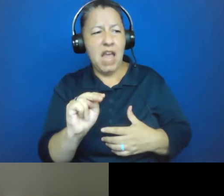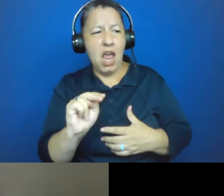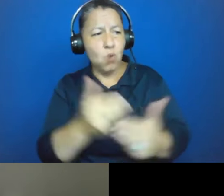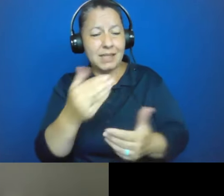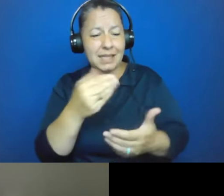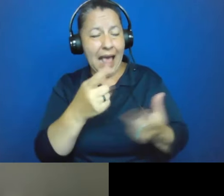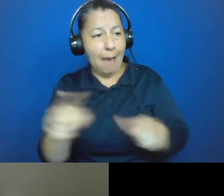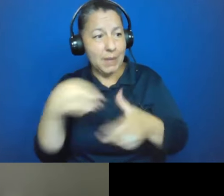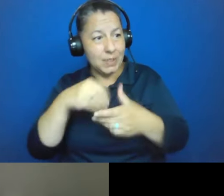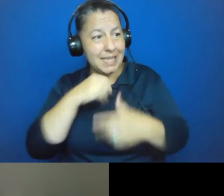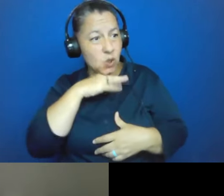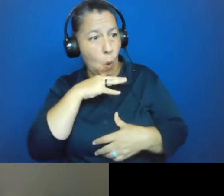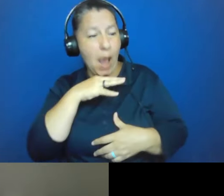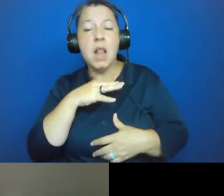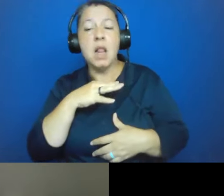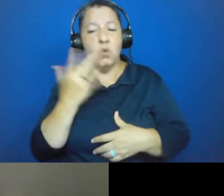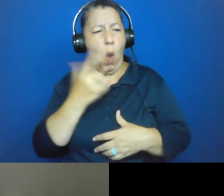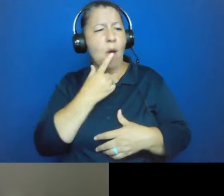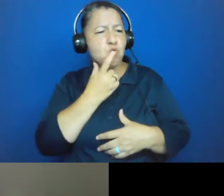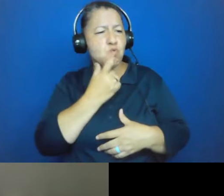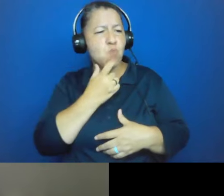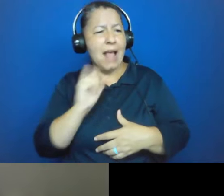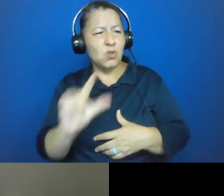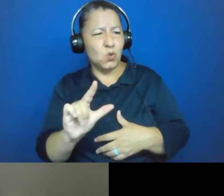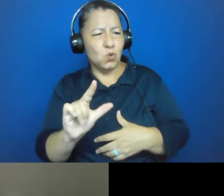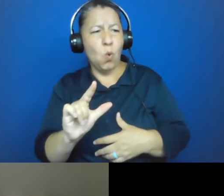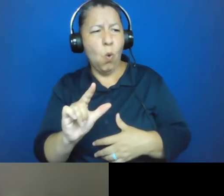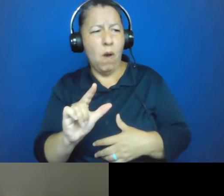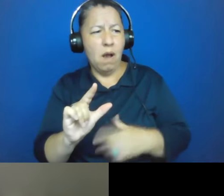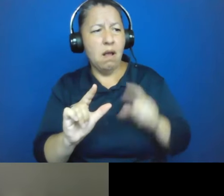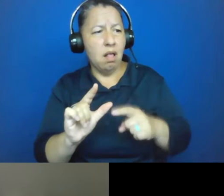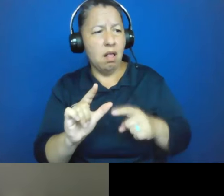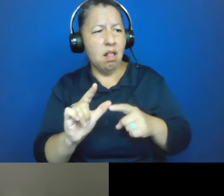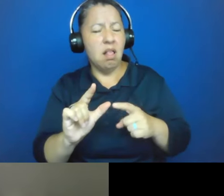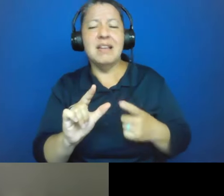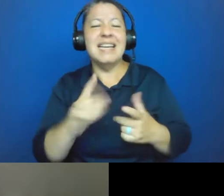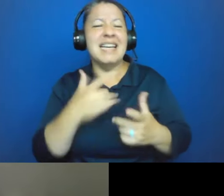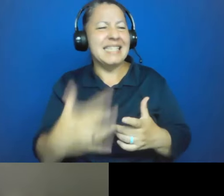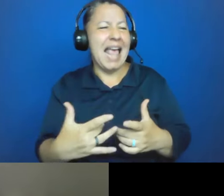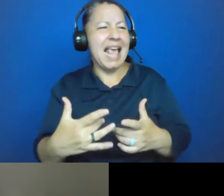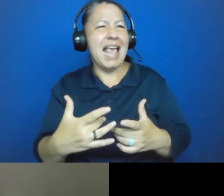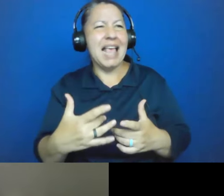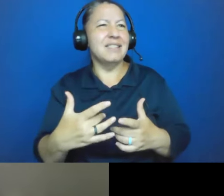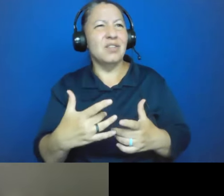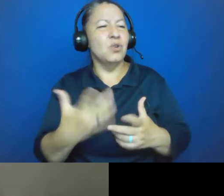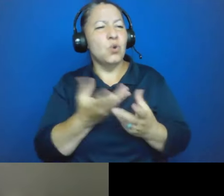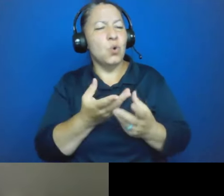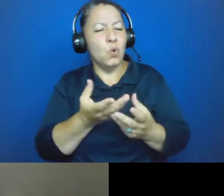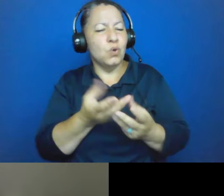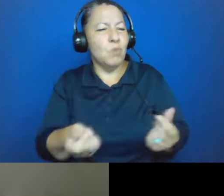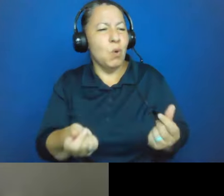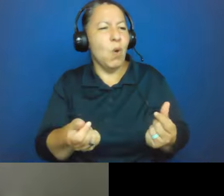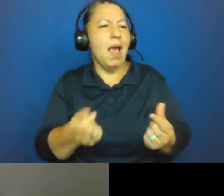it's so rich itself. So it tends to demineralize, particularly the outer cortex, and that makes the bone extremely friable.